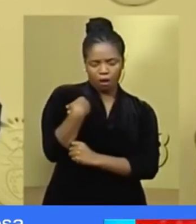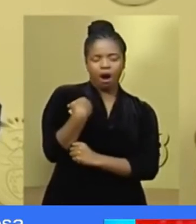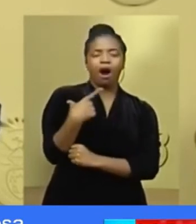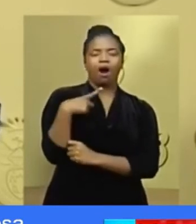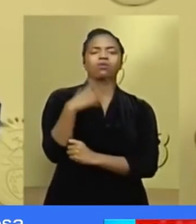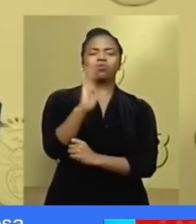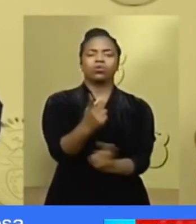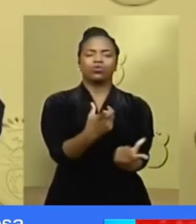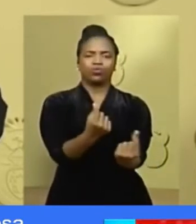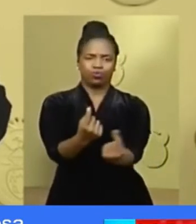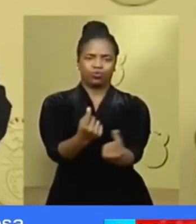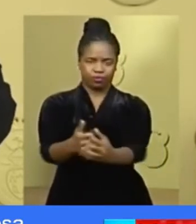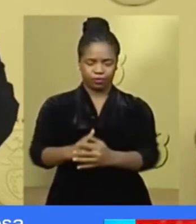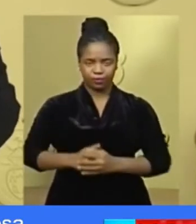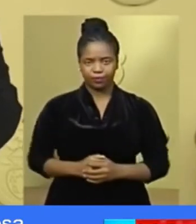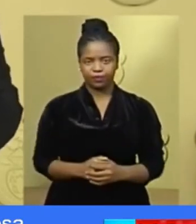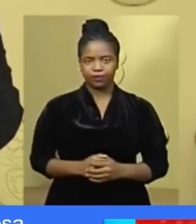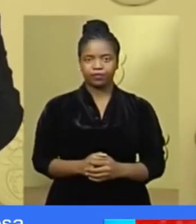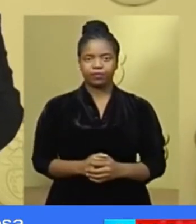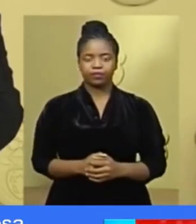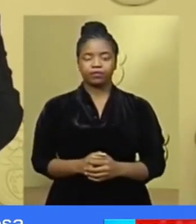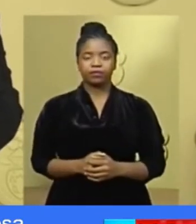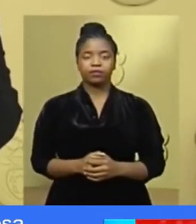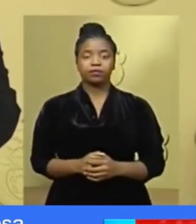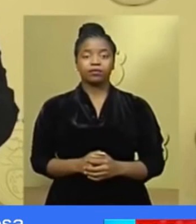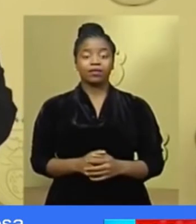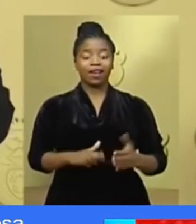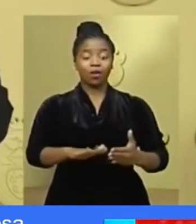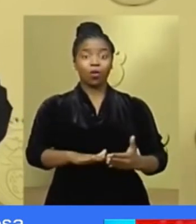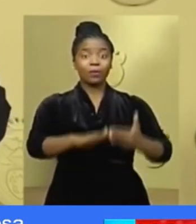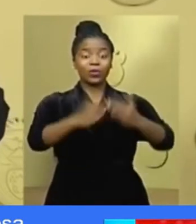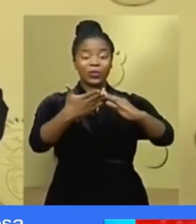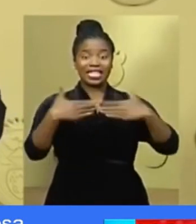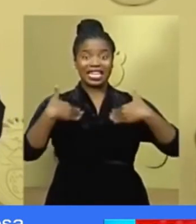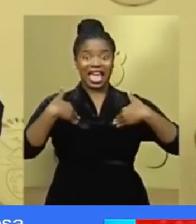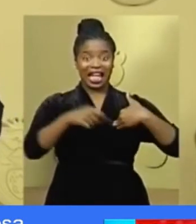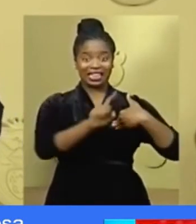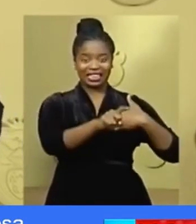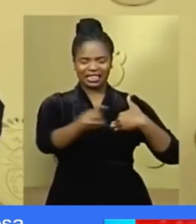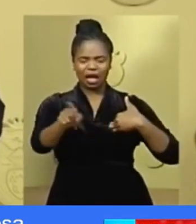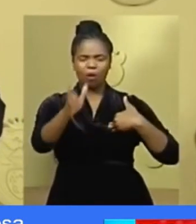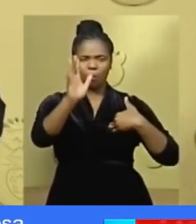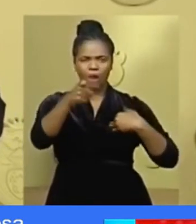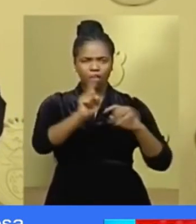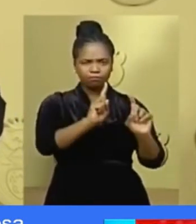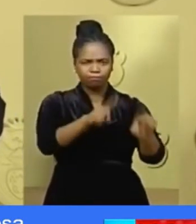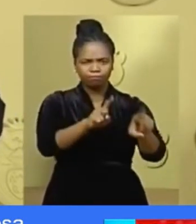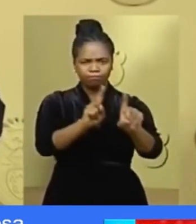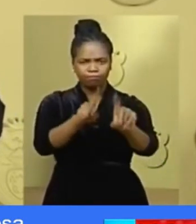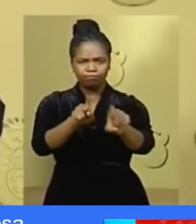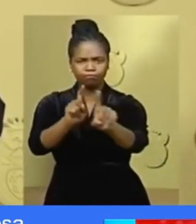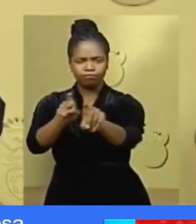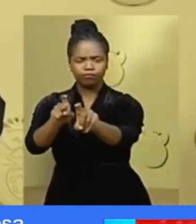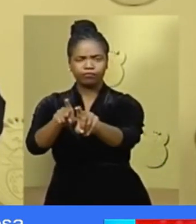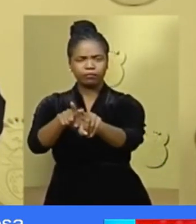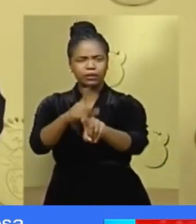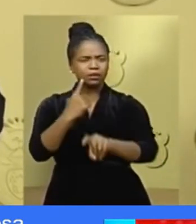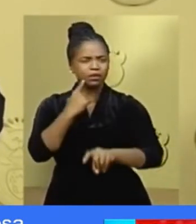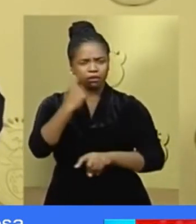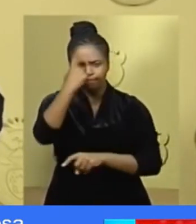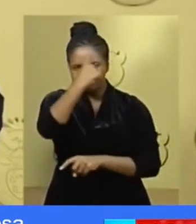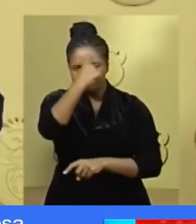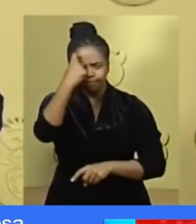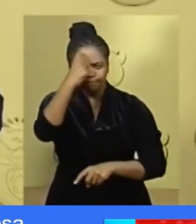Community health teams will focus on expanding screening and testing where people